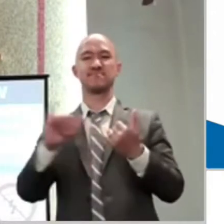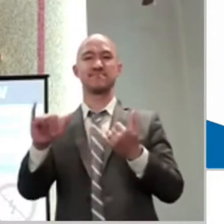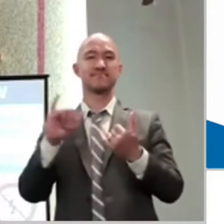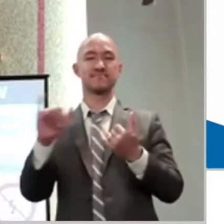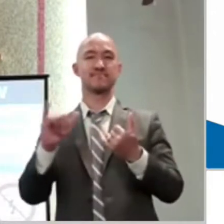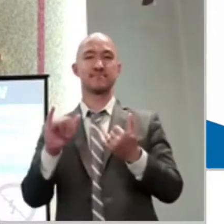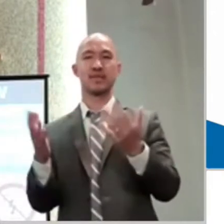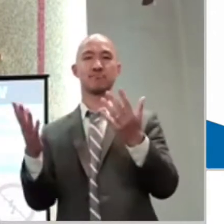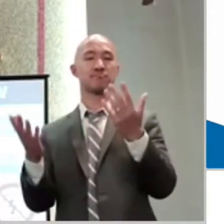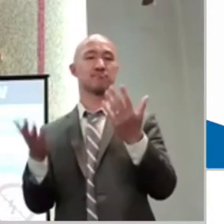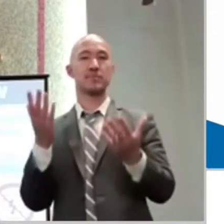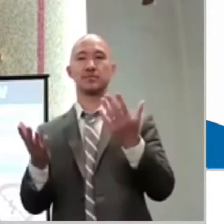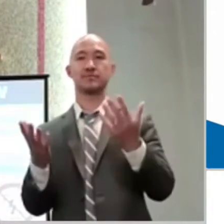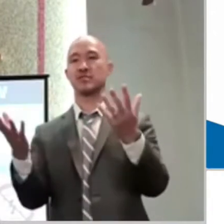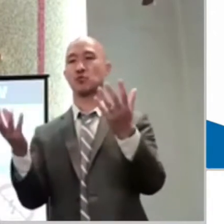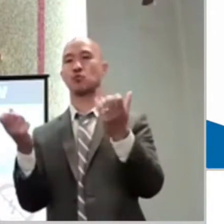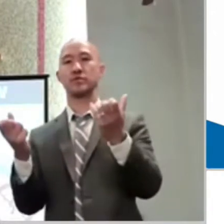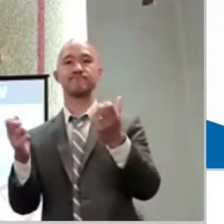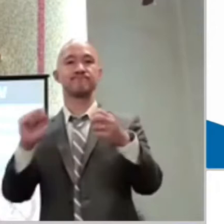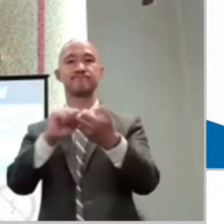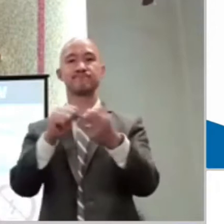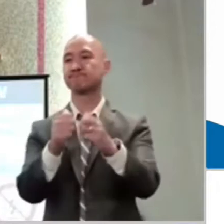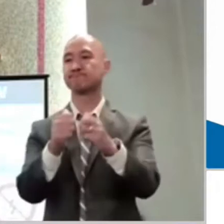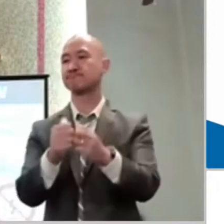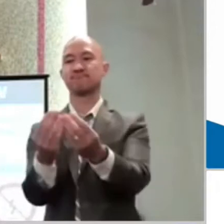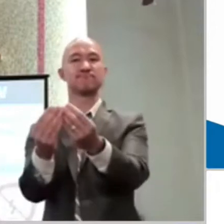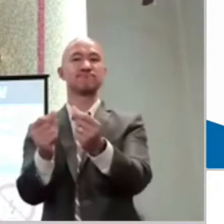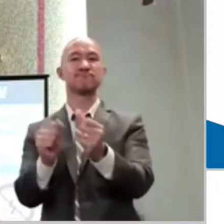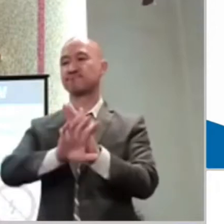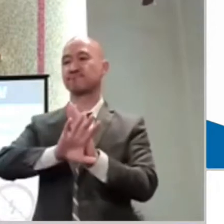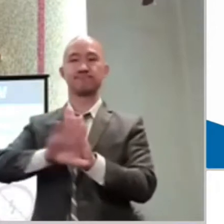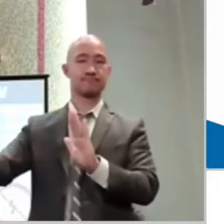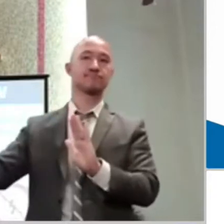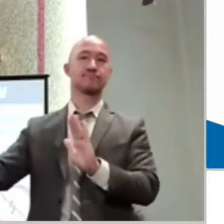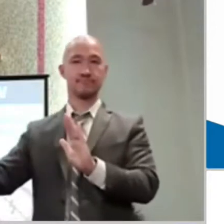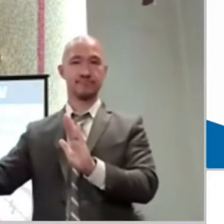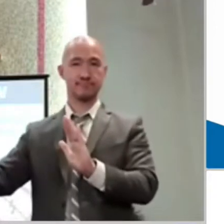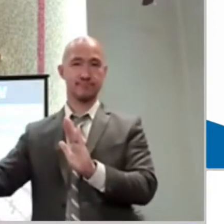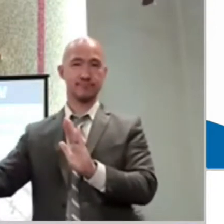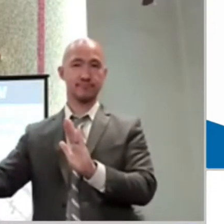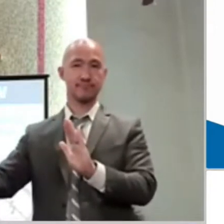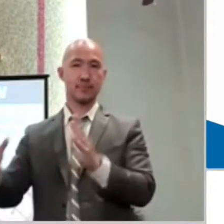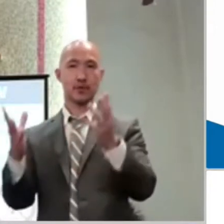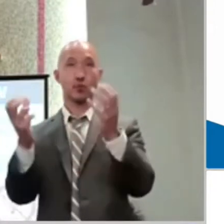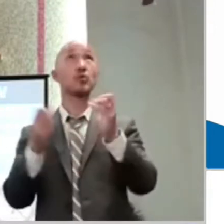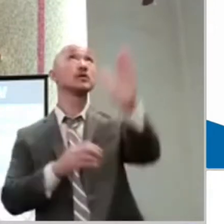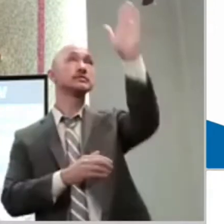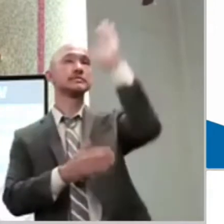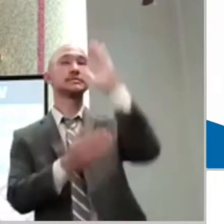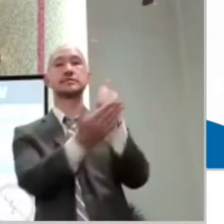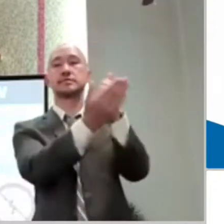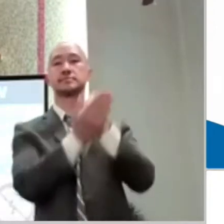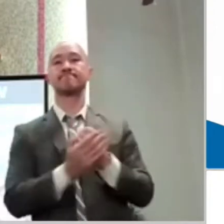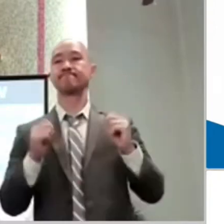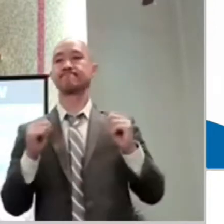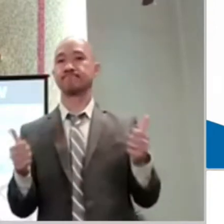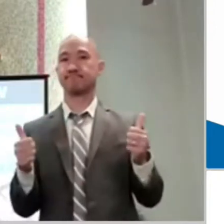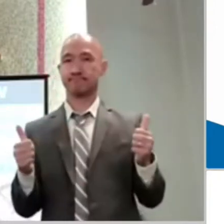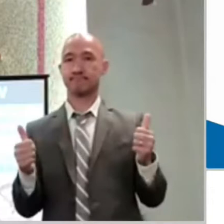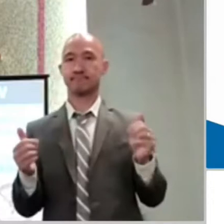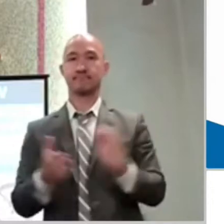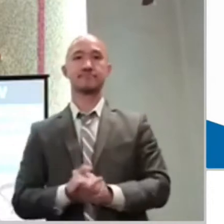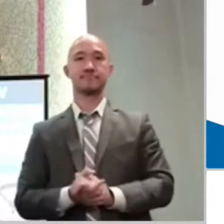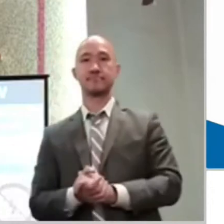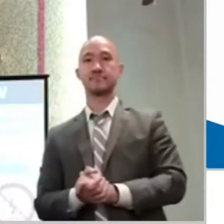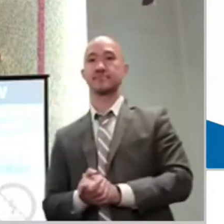power over them, things that we can't, you know, physically fix. You know, I'm not too able to fix things.